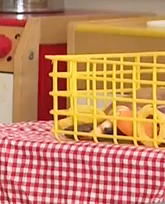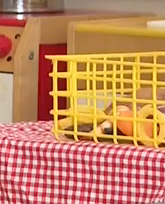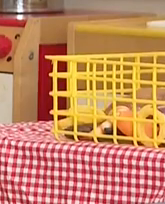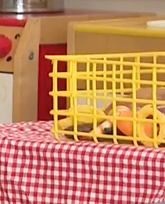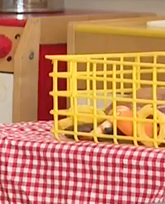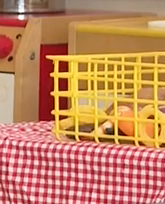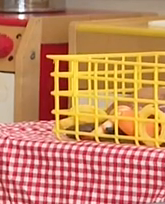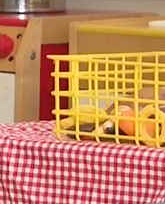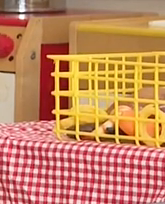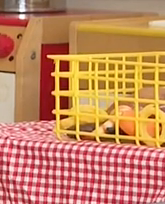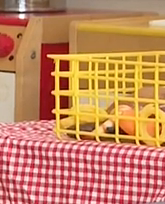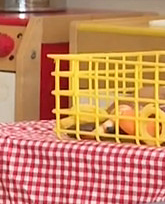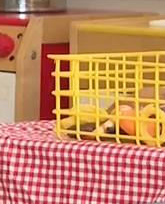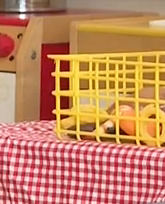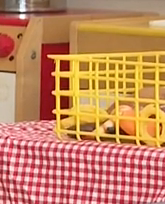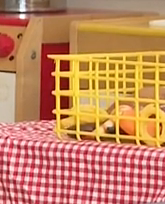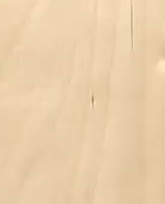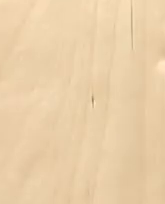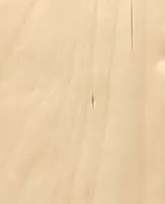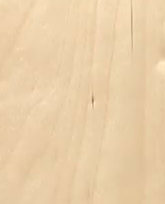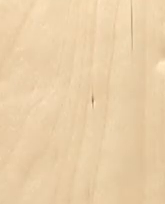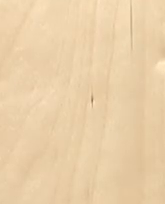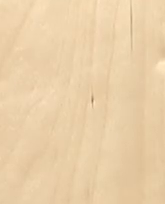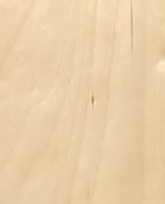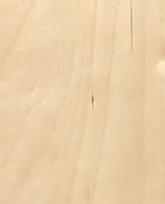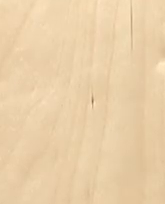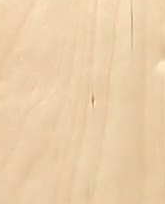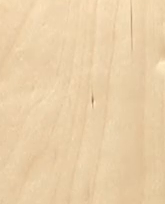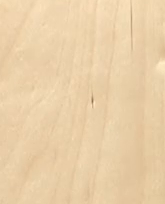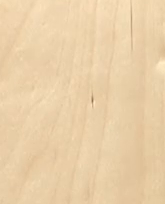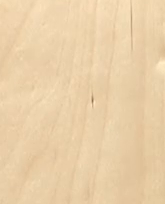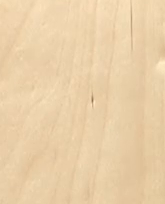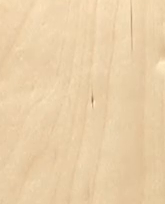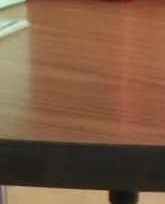this effort that we're calling Learn 365 RI.